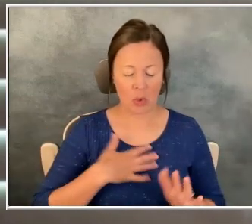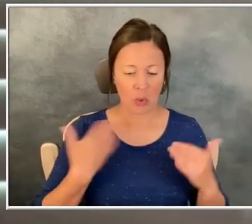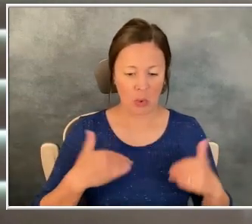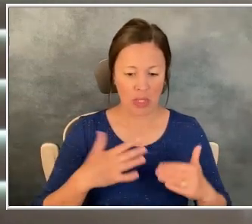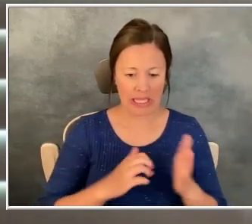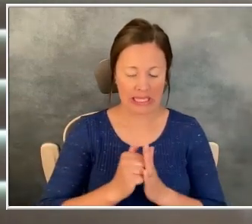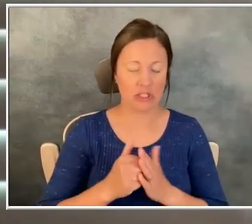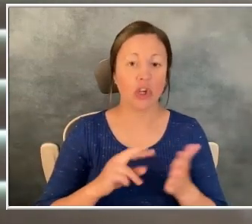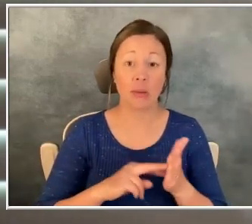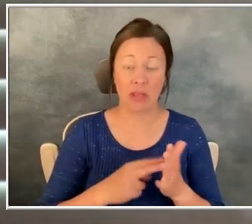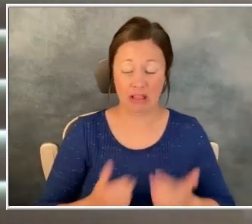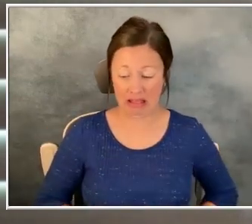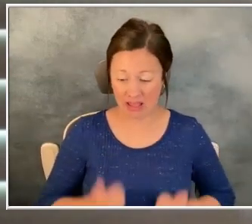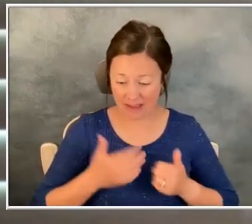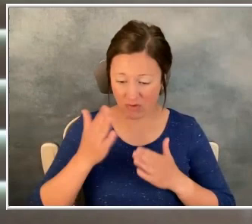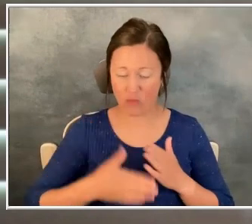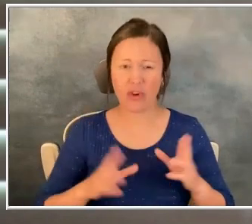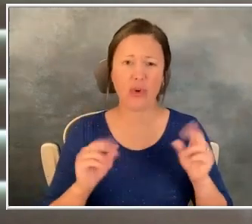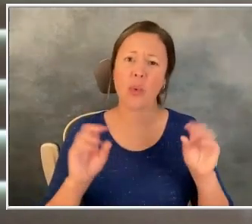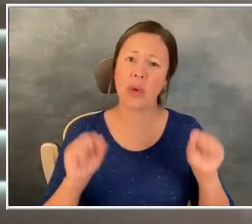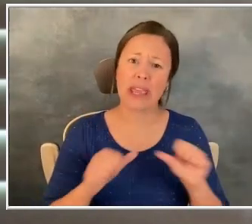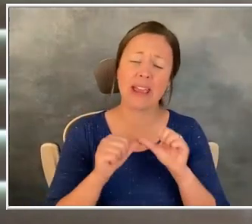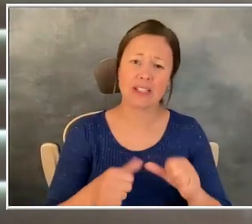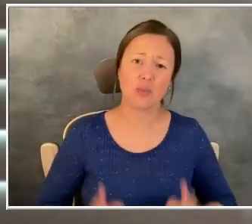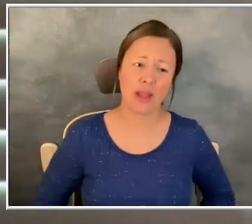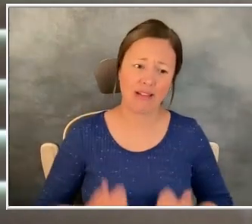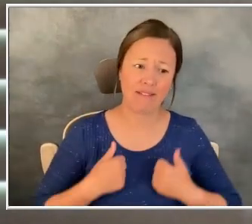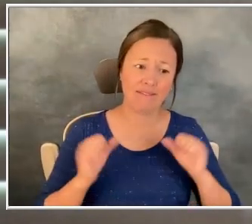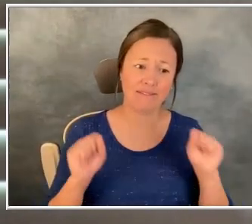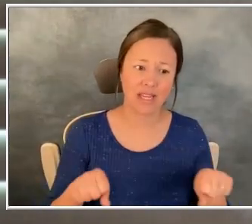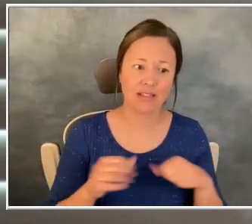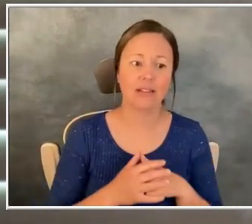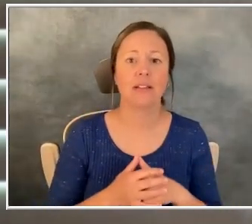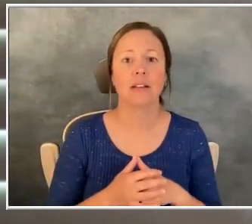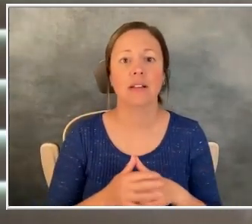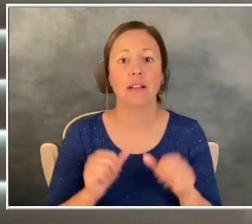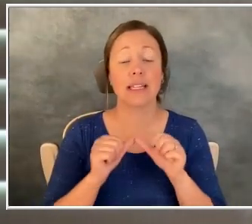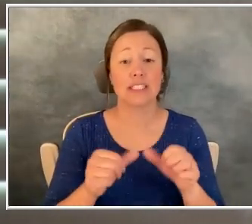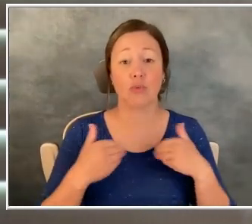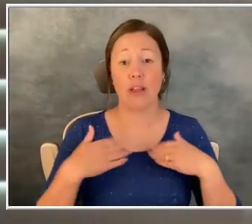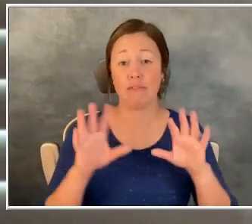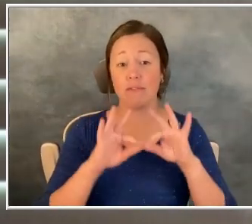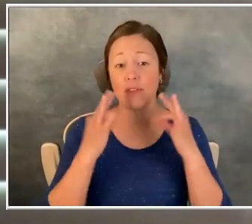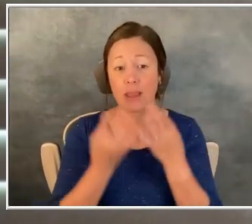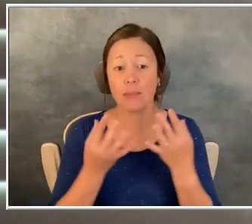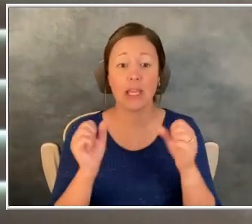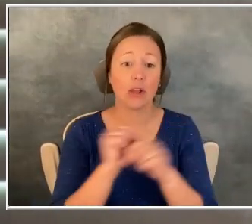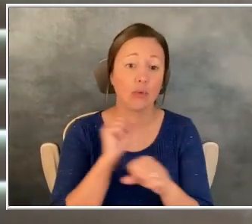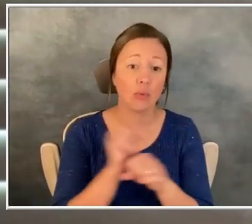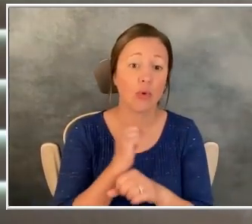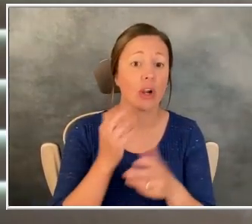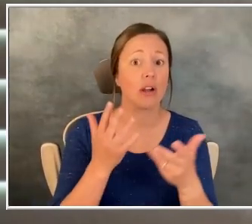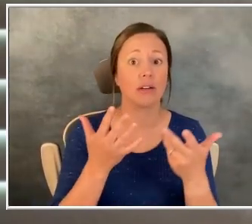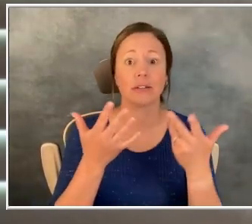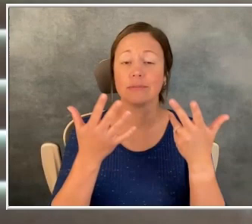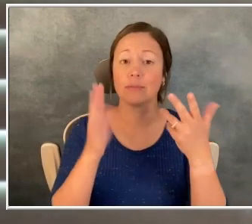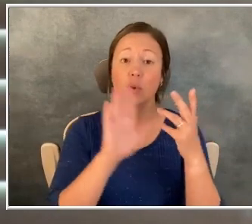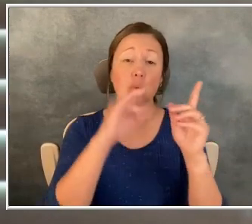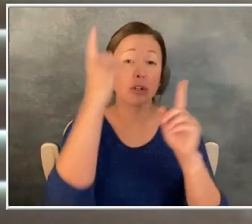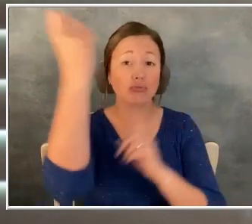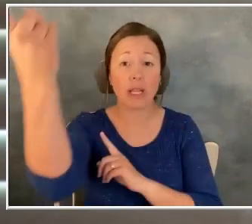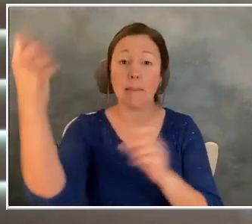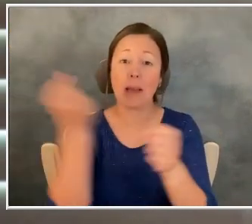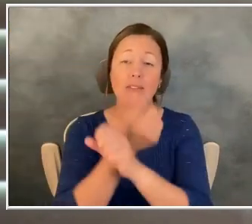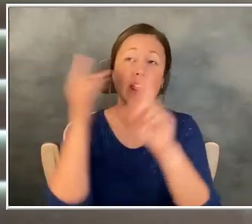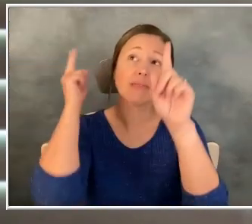and you can continue to have a life. You can continue to, um, have a family work, go after your dreams, all those